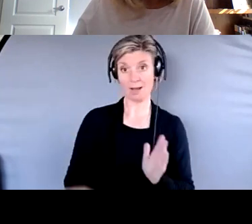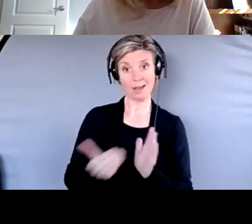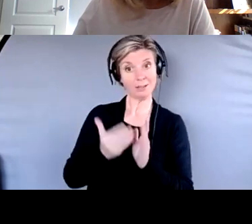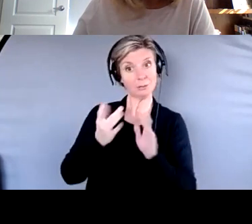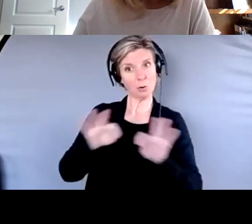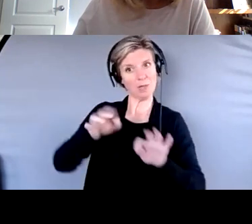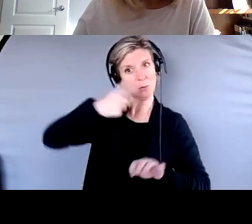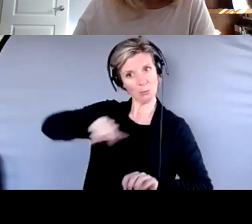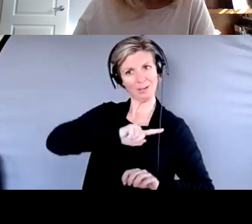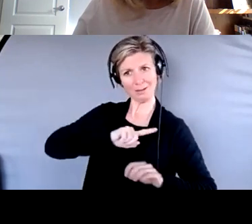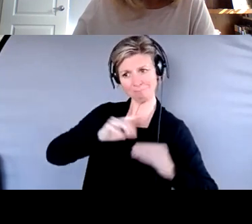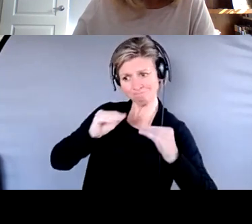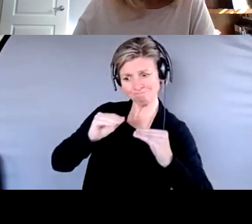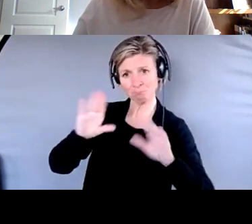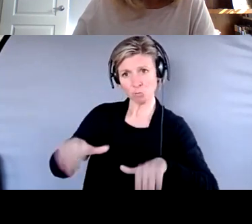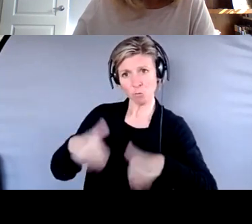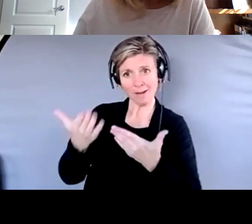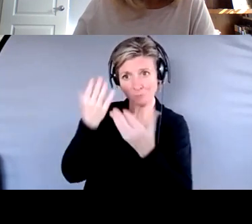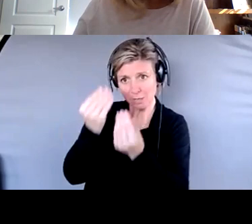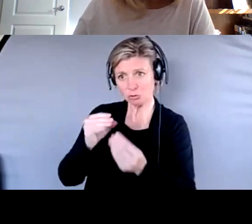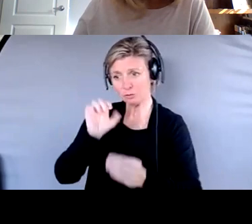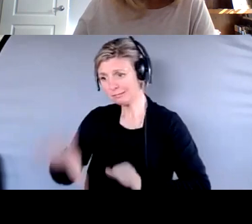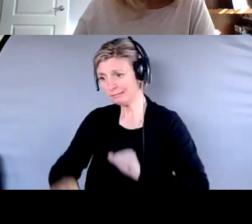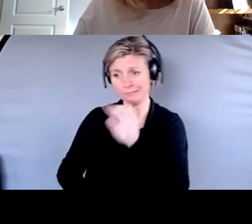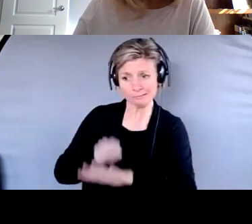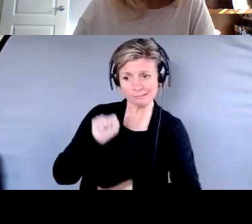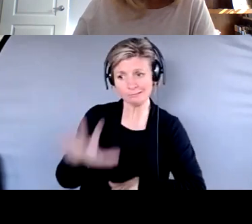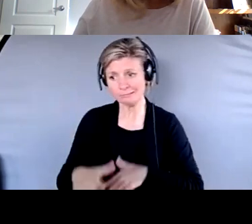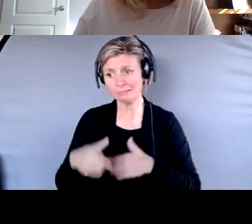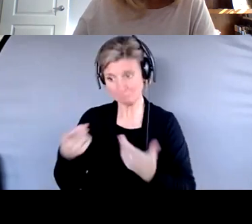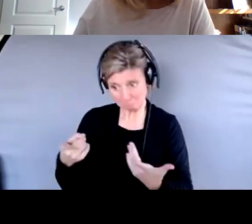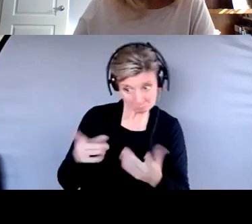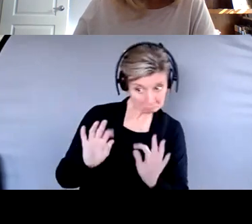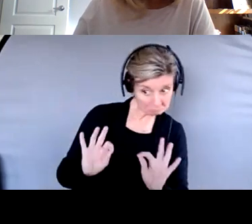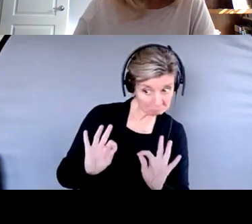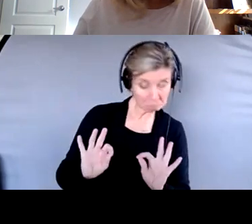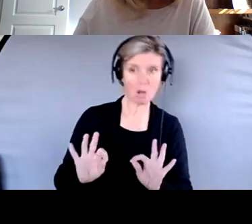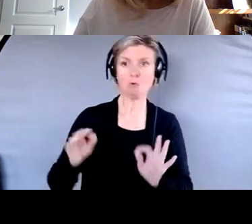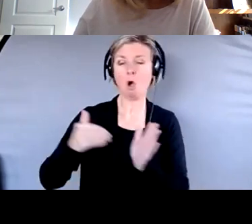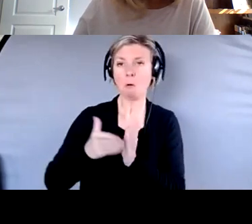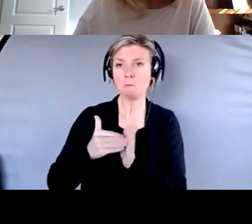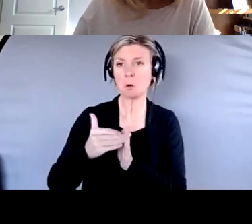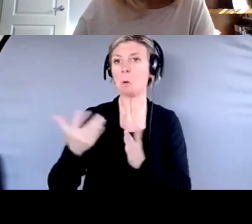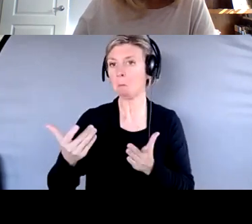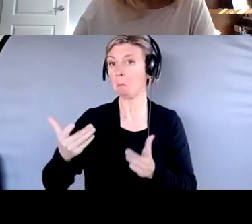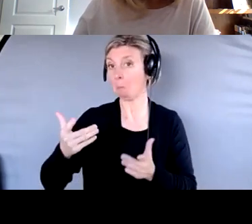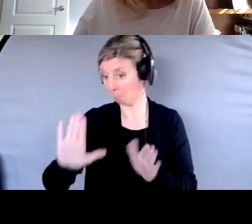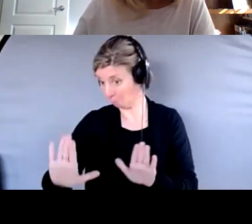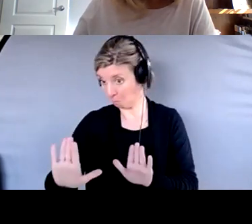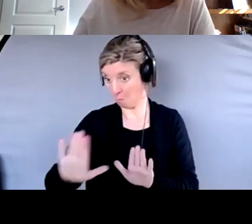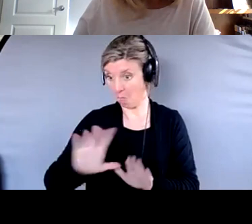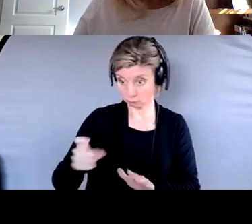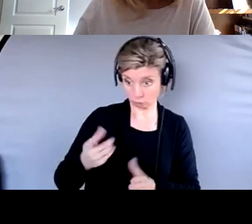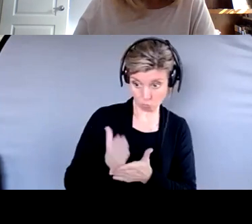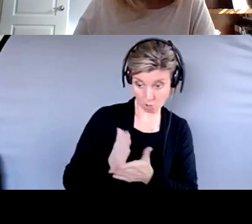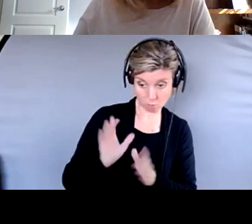uh, provide them information and keep checking back to make sure where they're at. And if they want to, that you could support them along that way, or